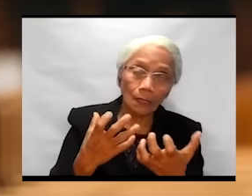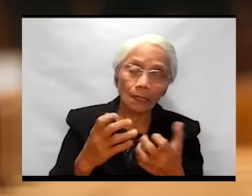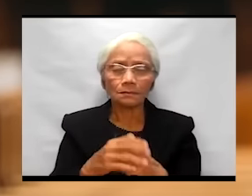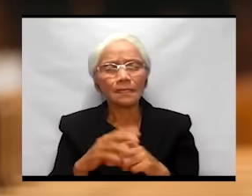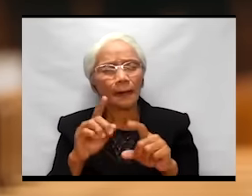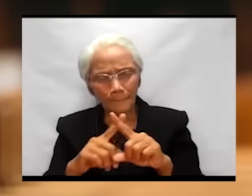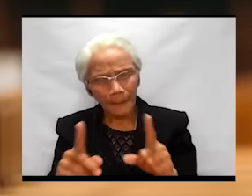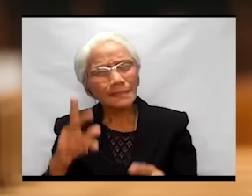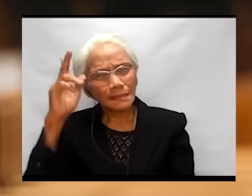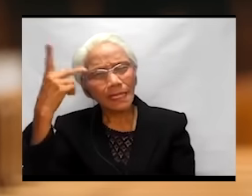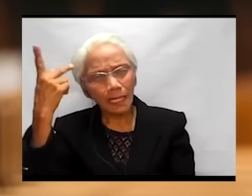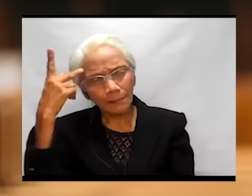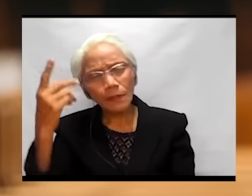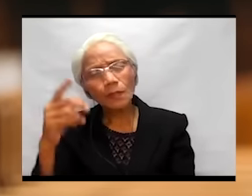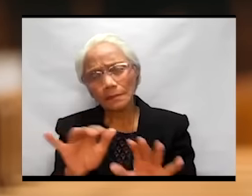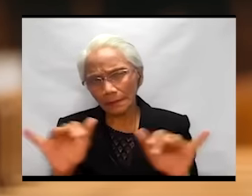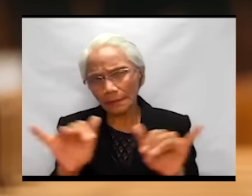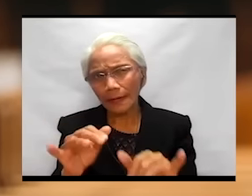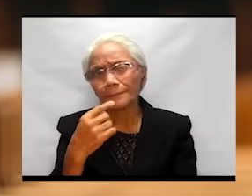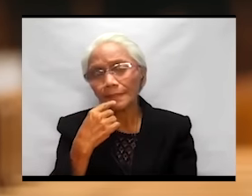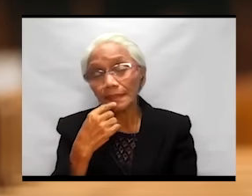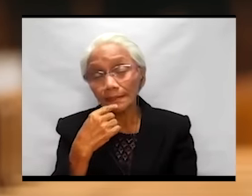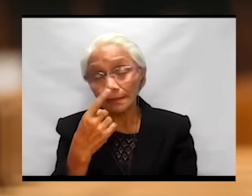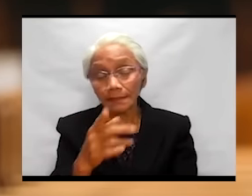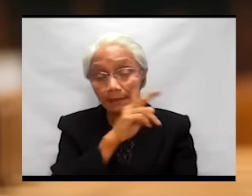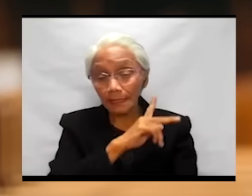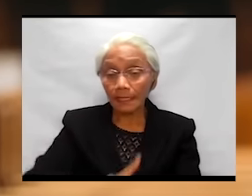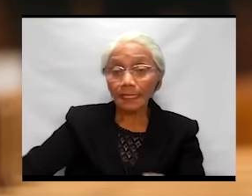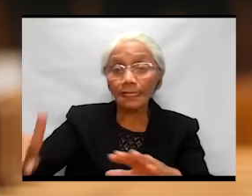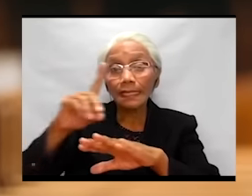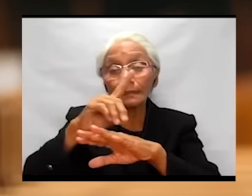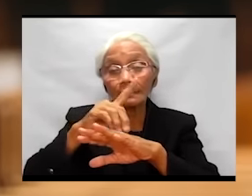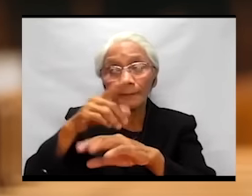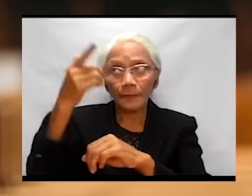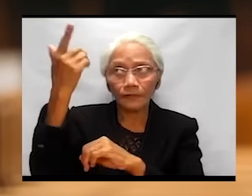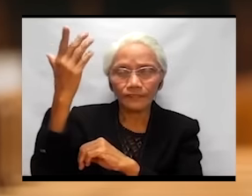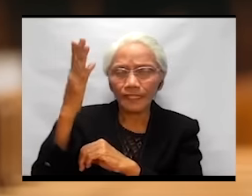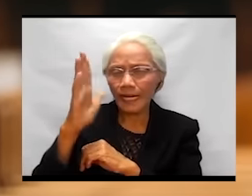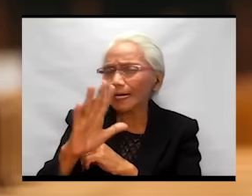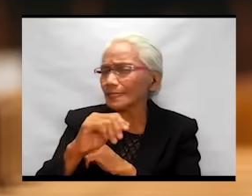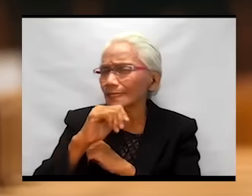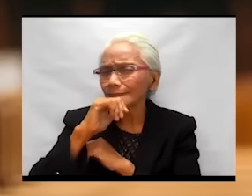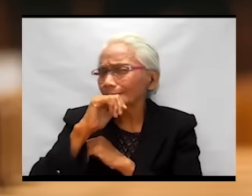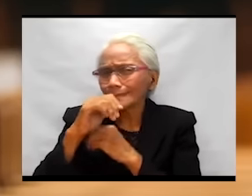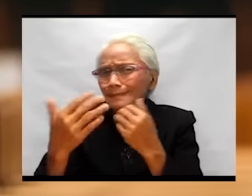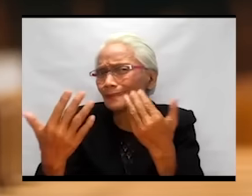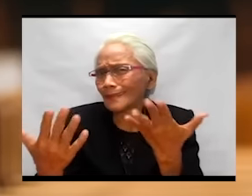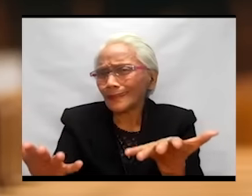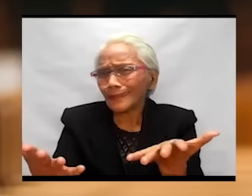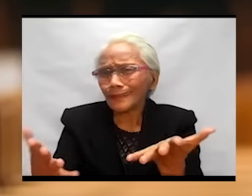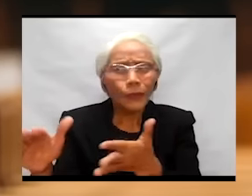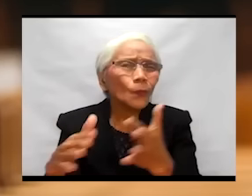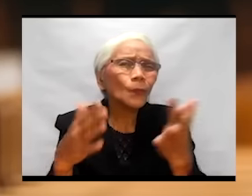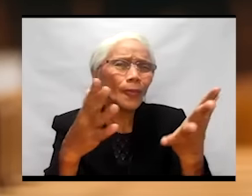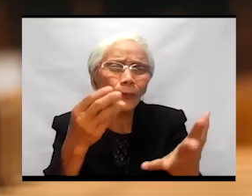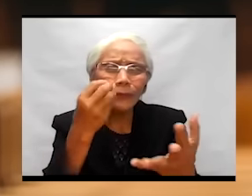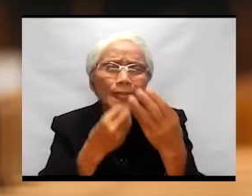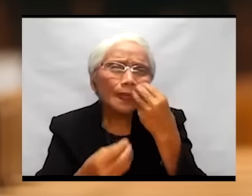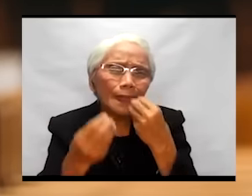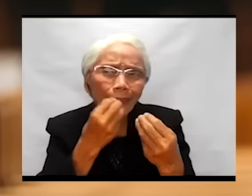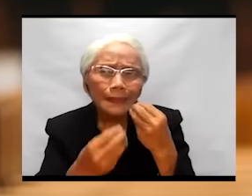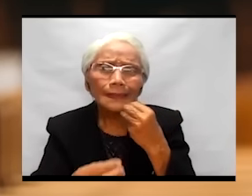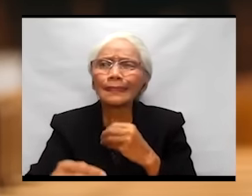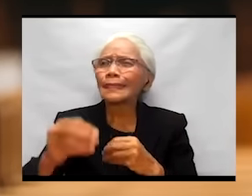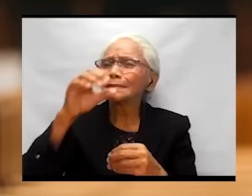But St. Paul also tells us the kingdom of God is not a matter of eating or drinking,